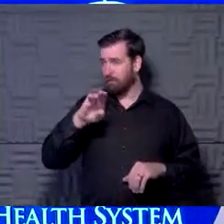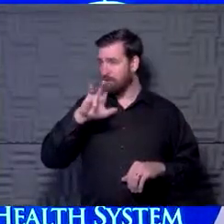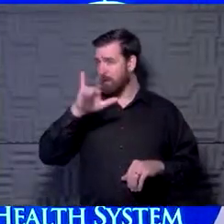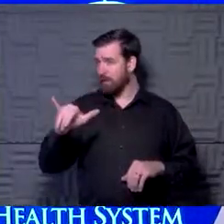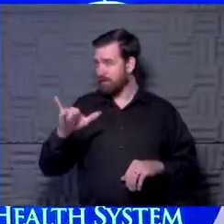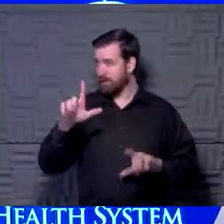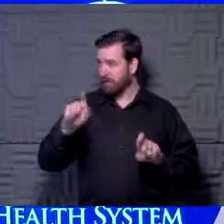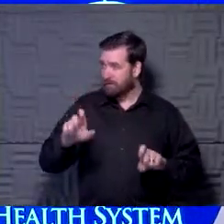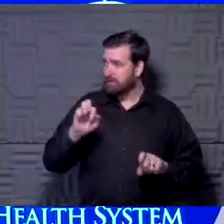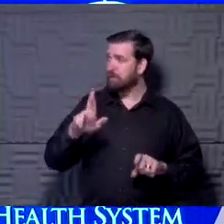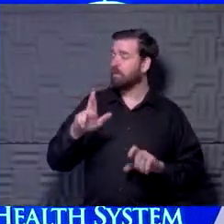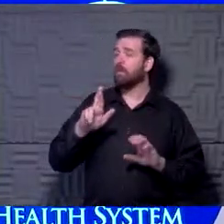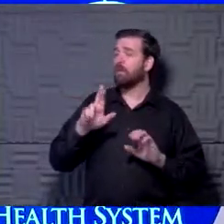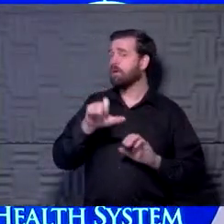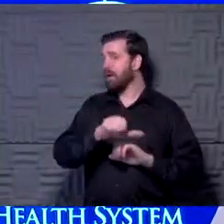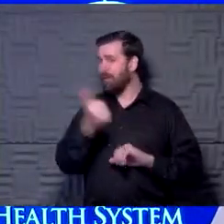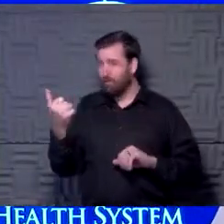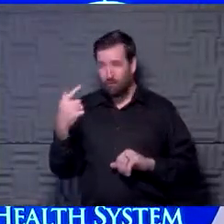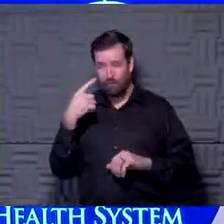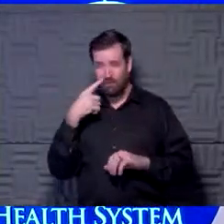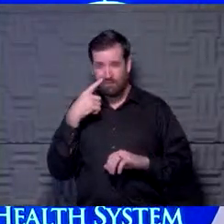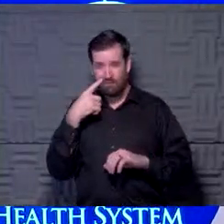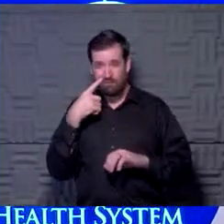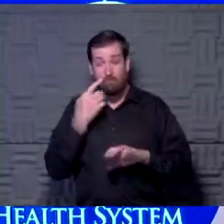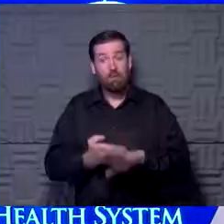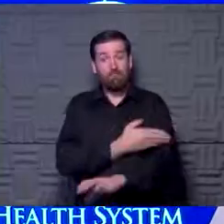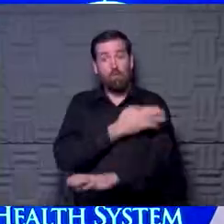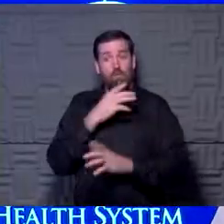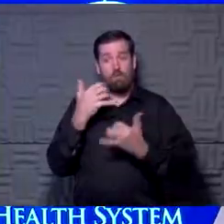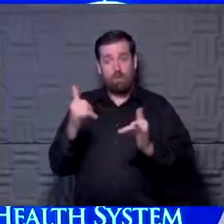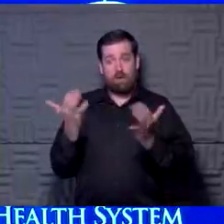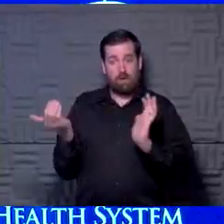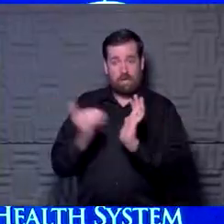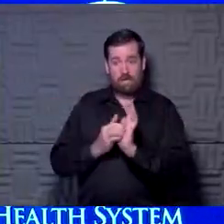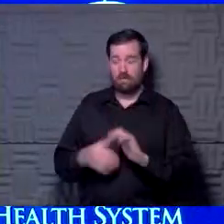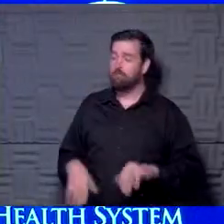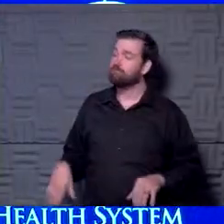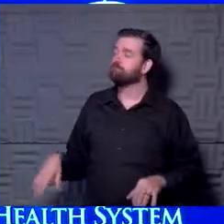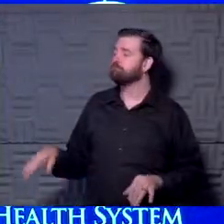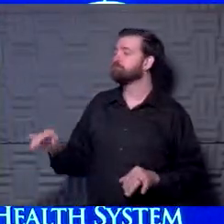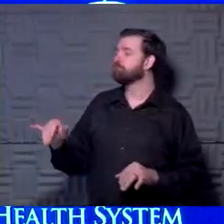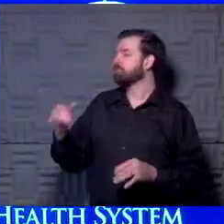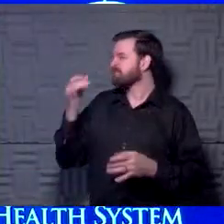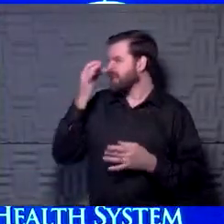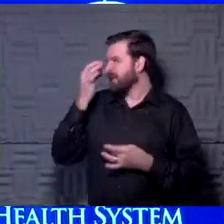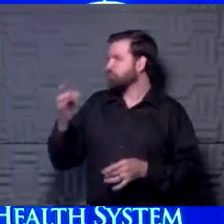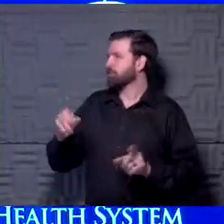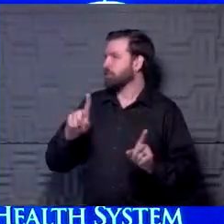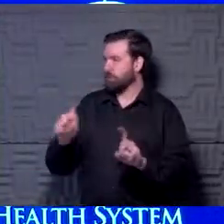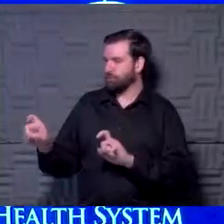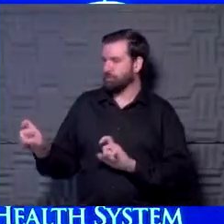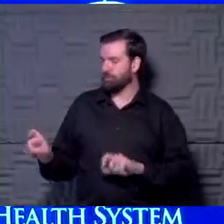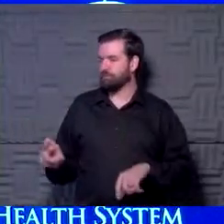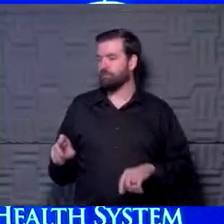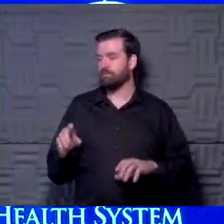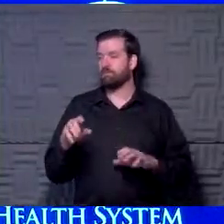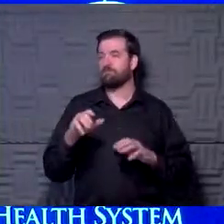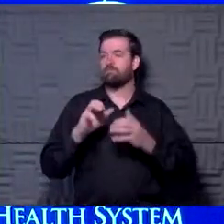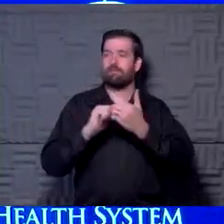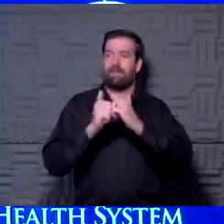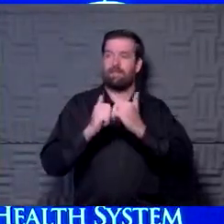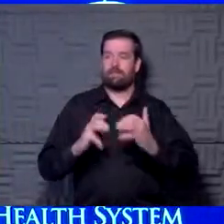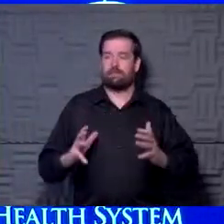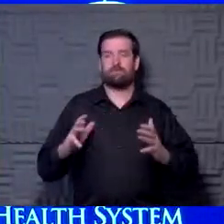testing, especially if they're asymptomatic before they return to play? So this is, so that's an interesting question. So should an athlete, Dana,